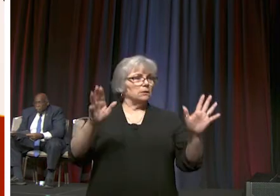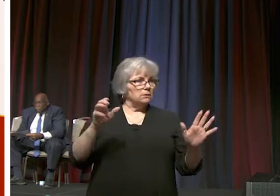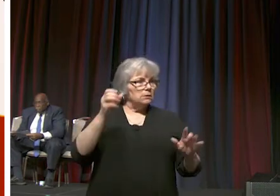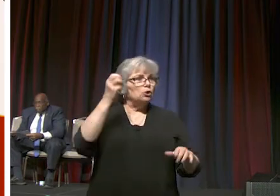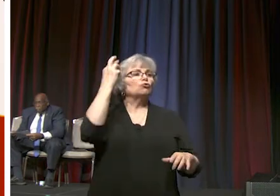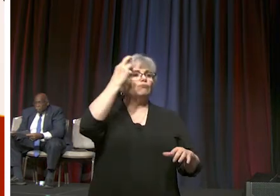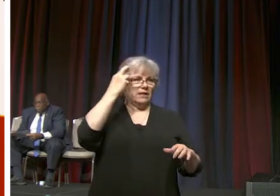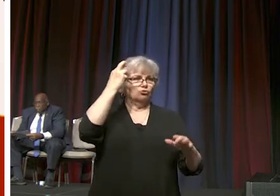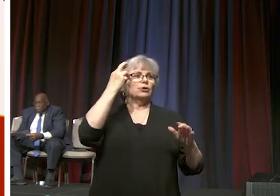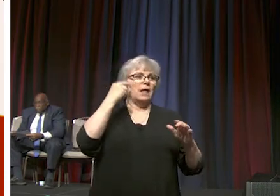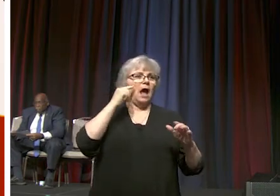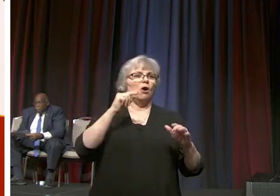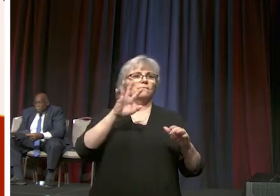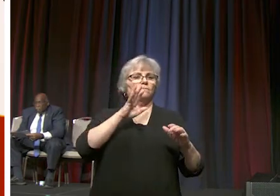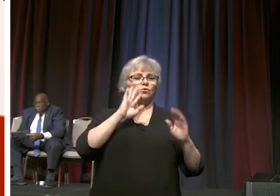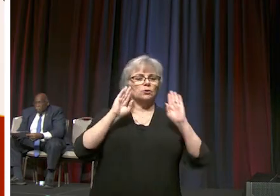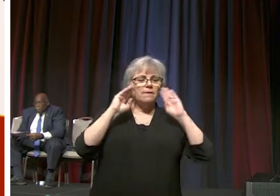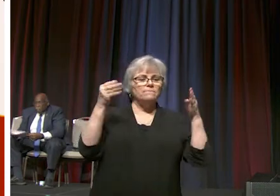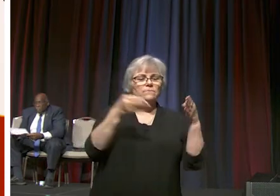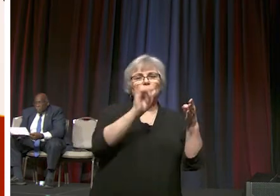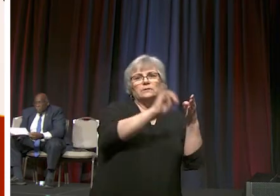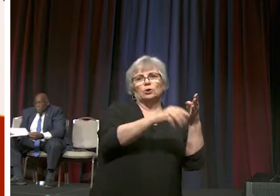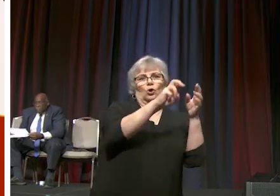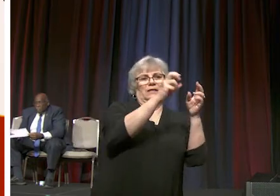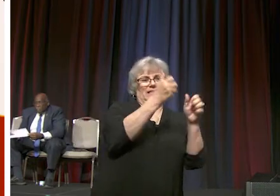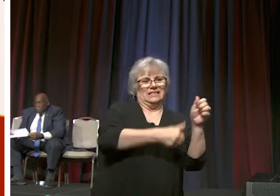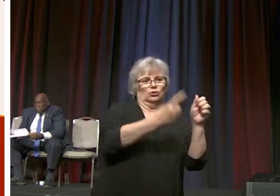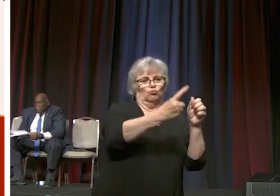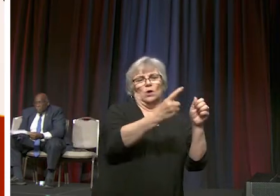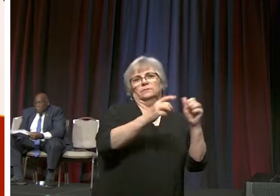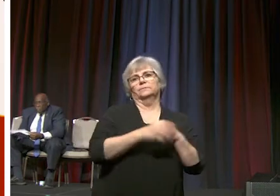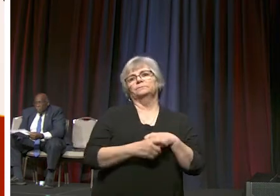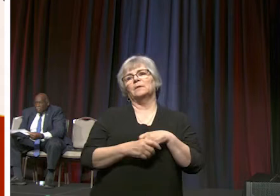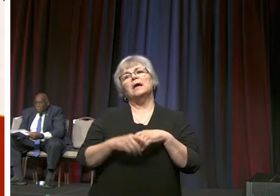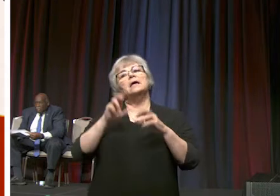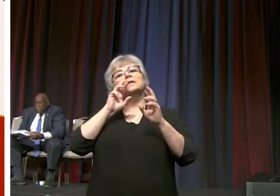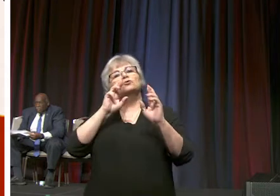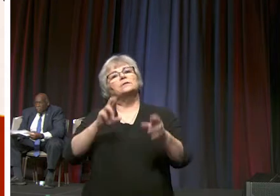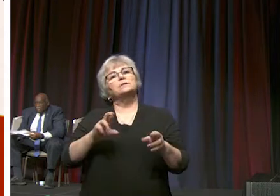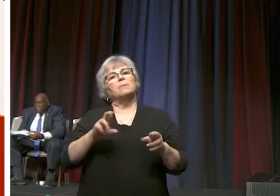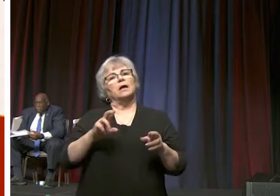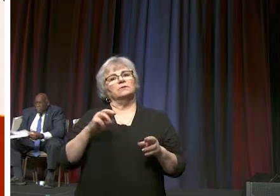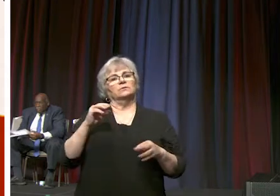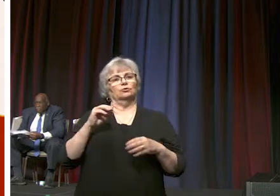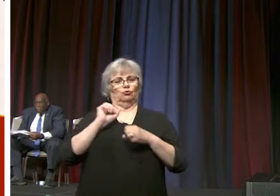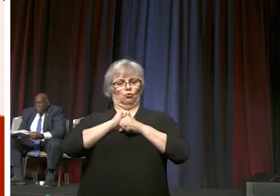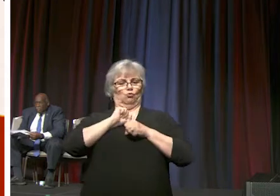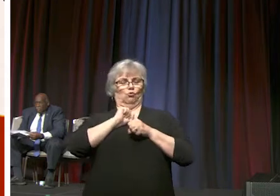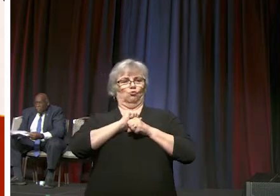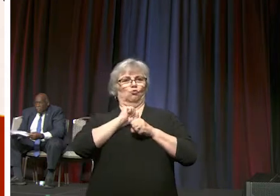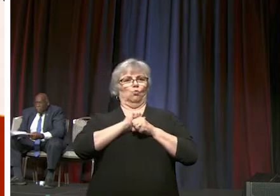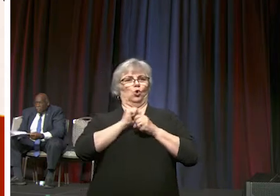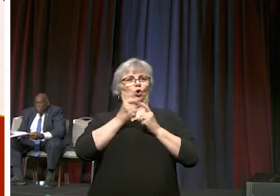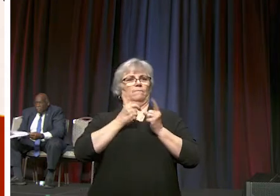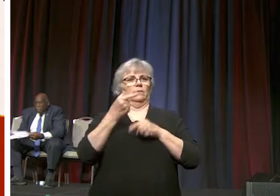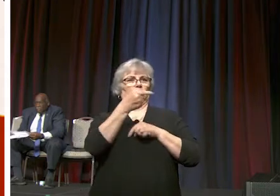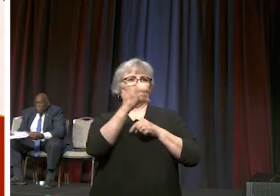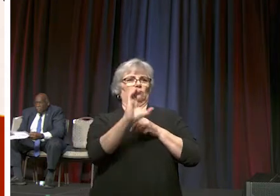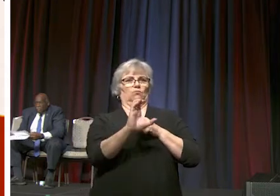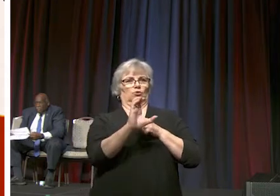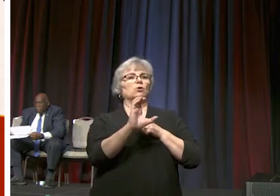speak about each and this is a response to an assignment from general conference